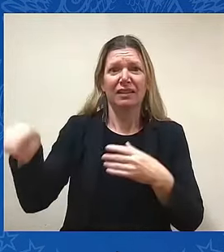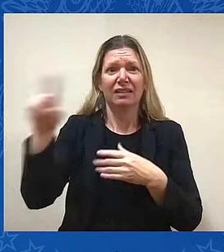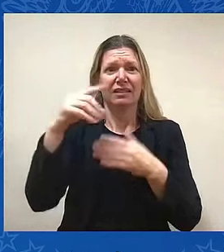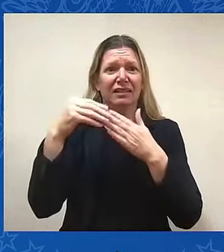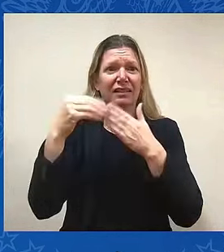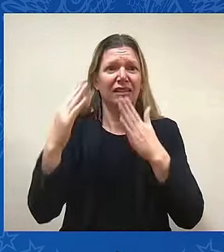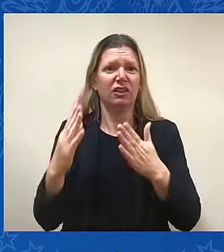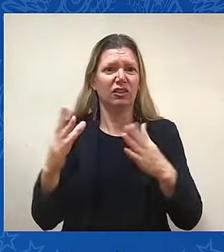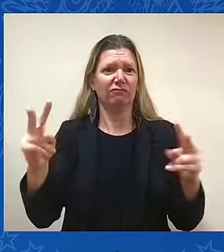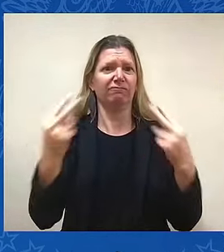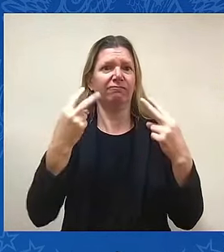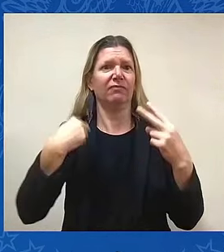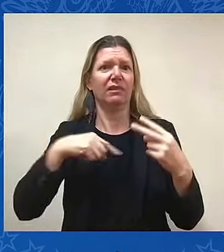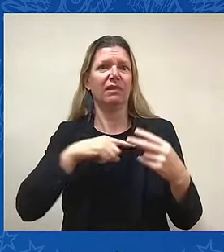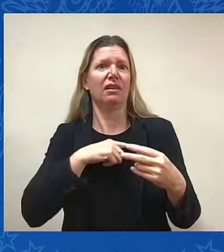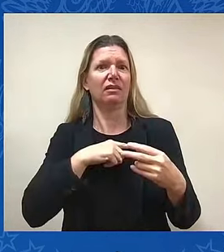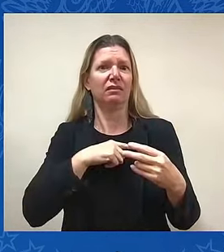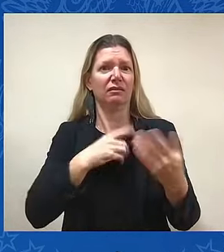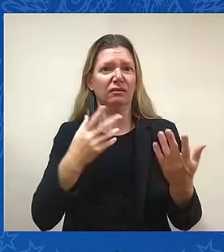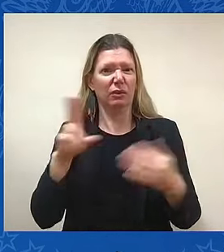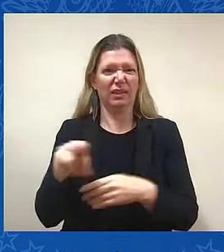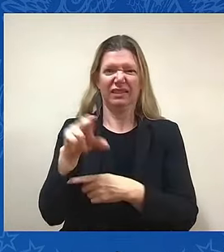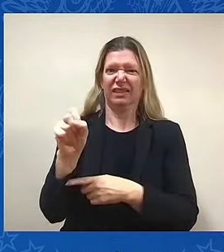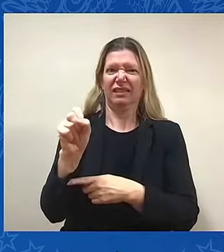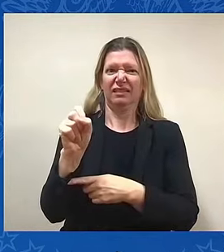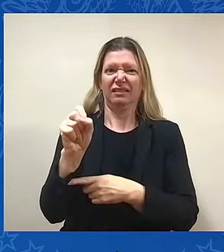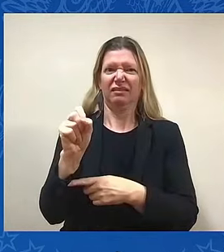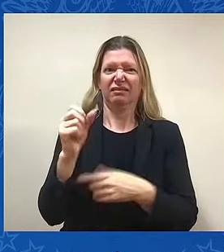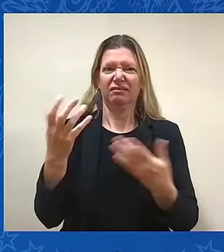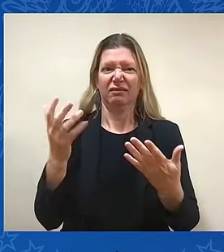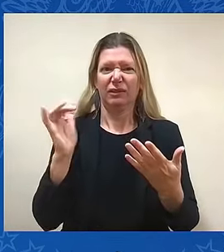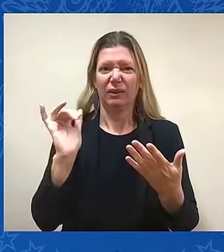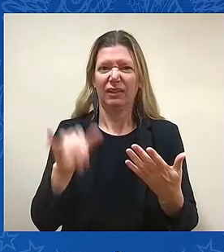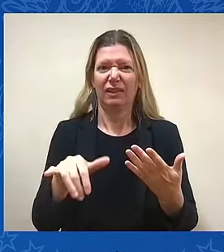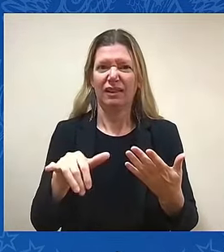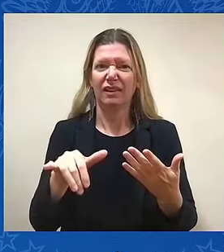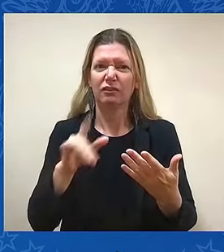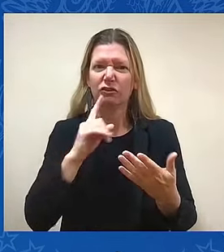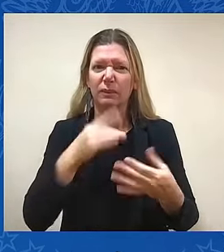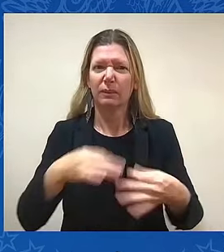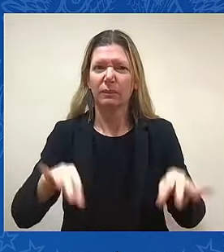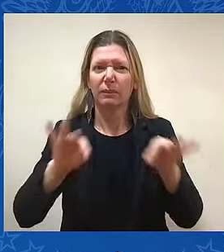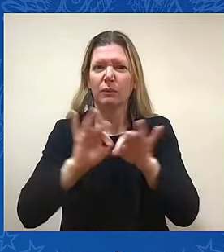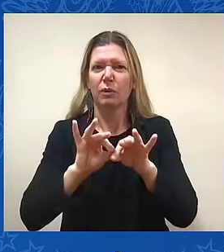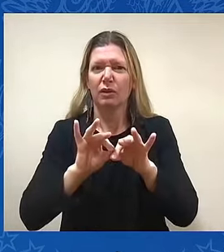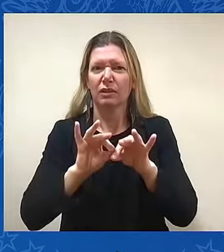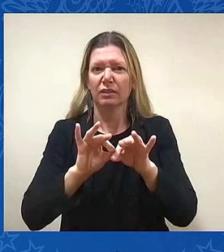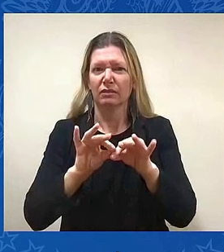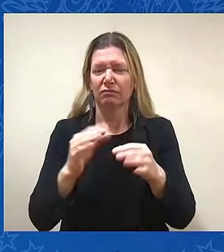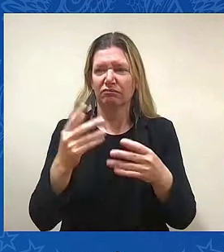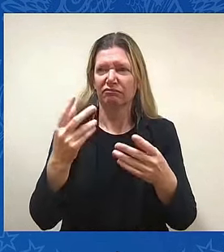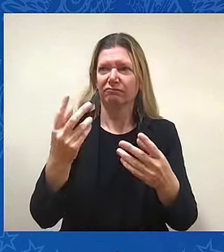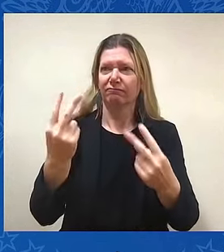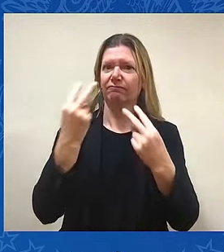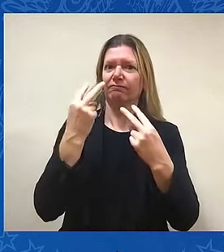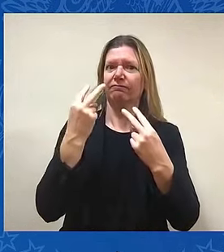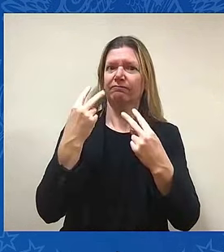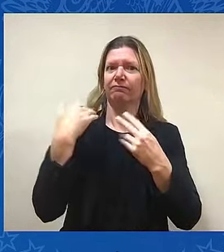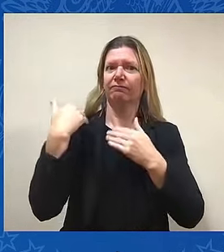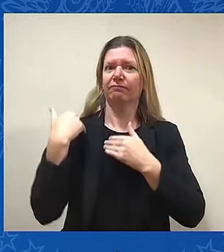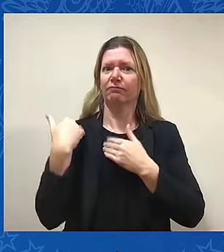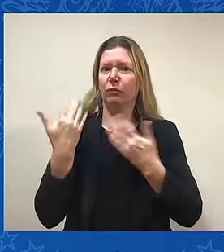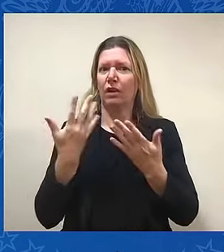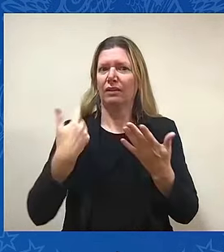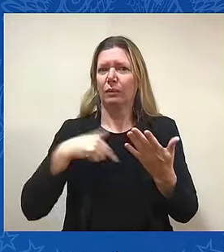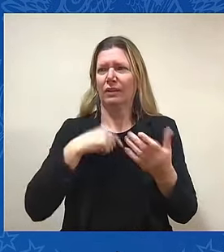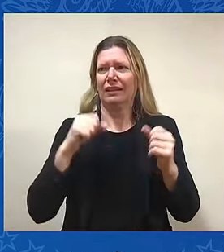question, what in us, who would it be? And so there's a lot we can do. There's a lot we can do. And a lot we can look forward to. And so,